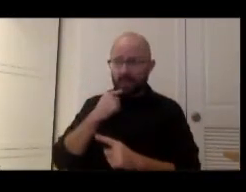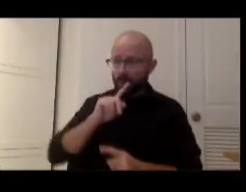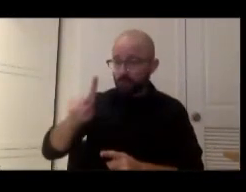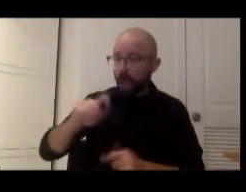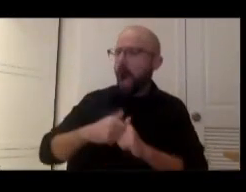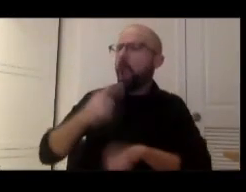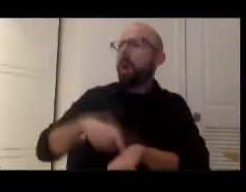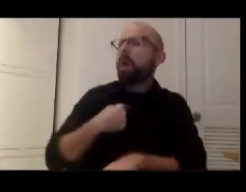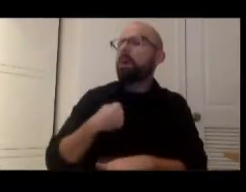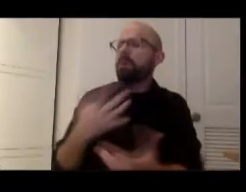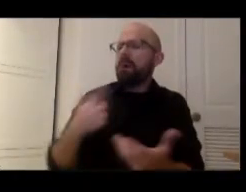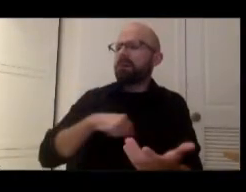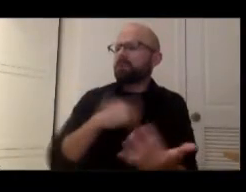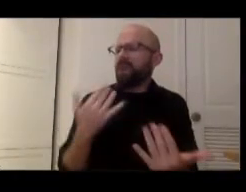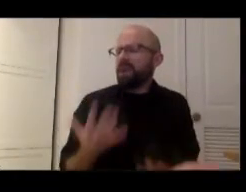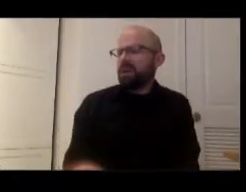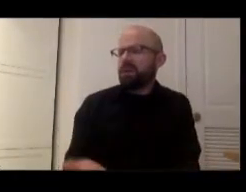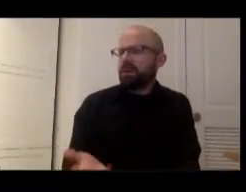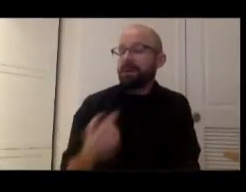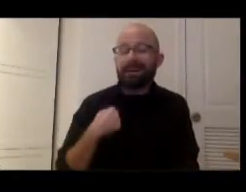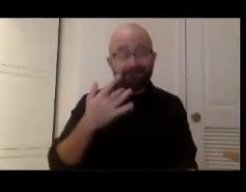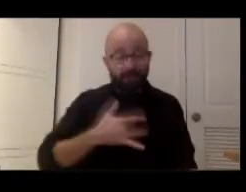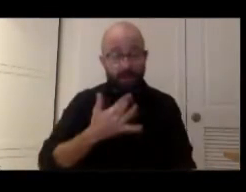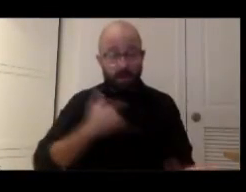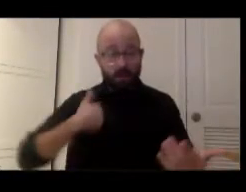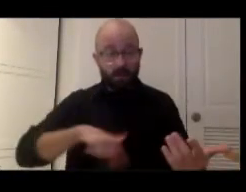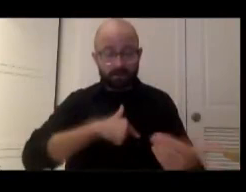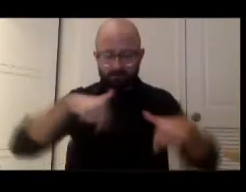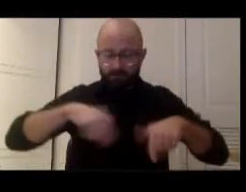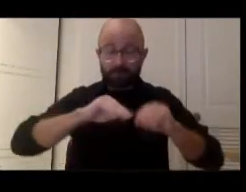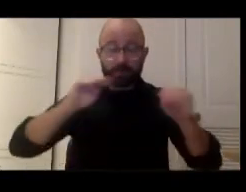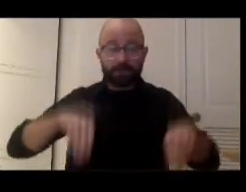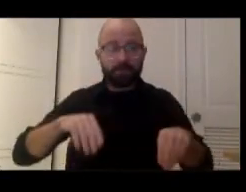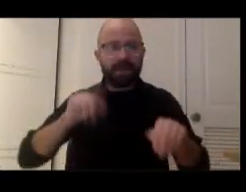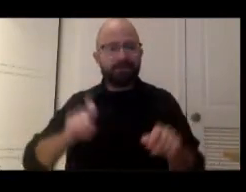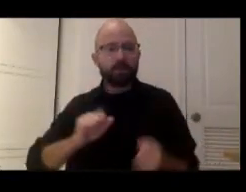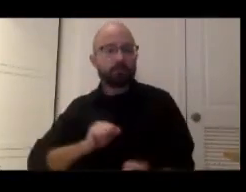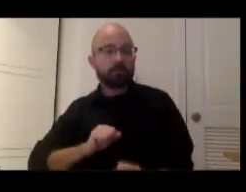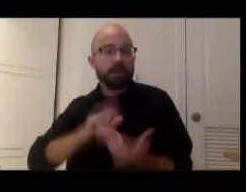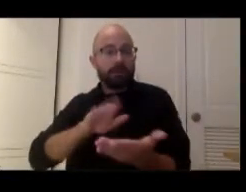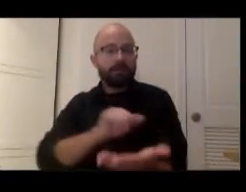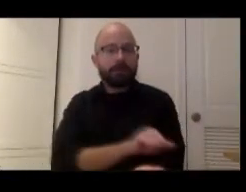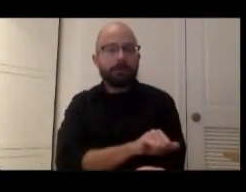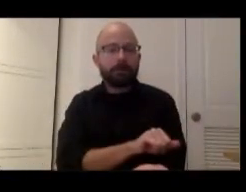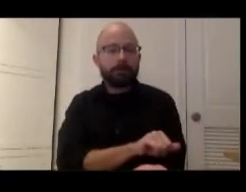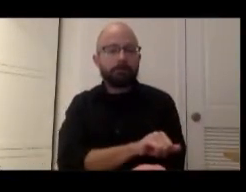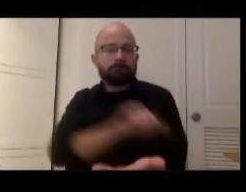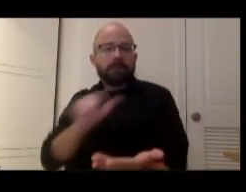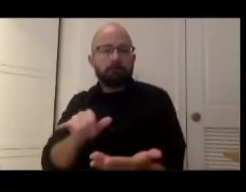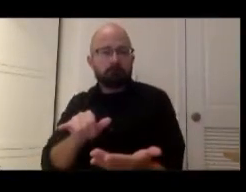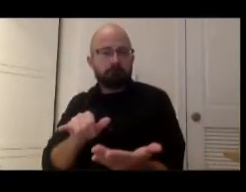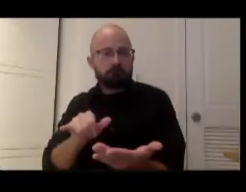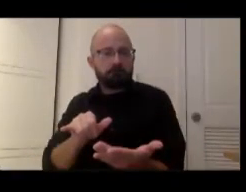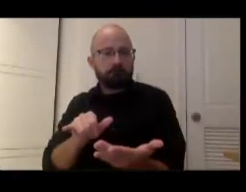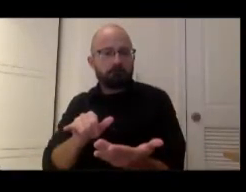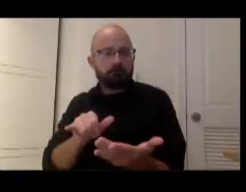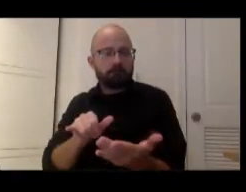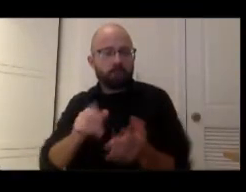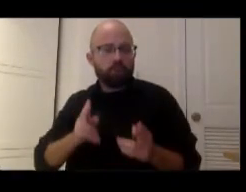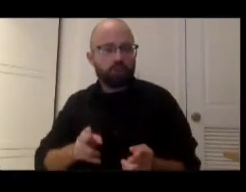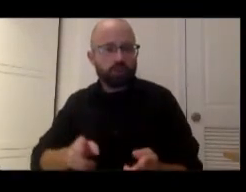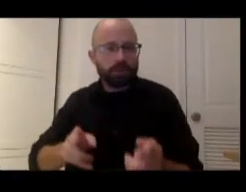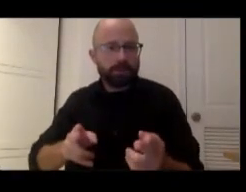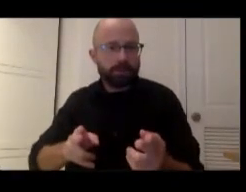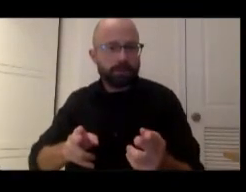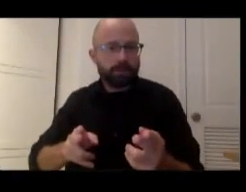I think those of us in the museum have to act on the certain and a similar agency uh and urgency which is we